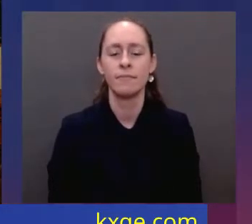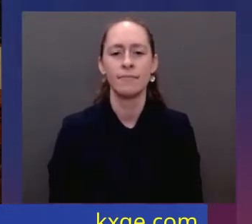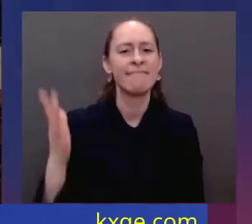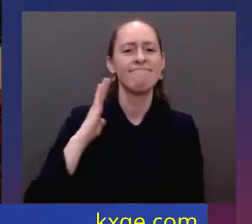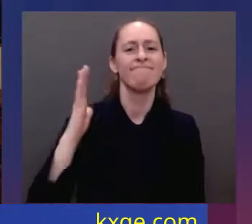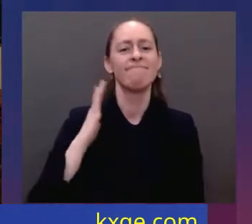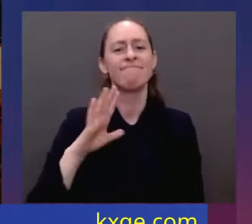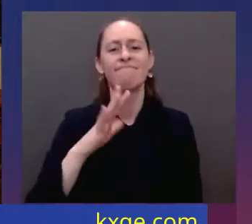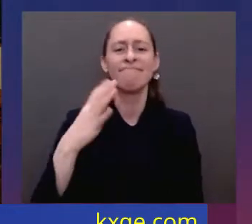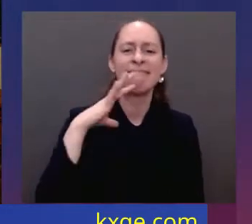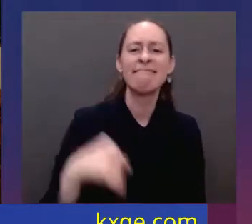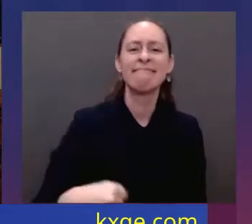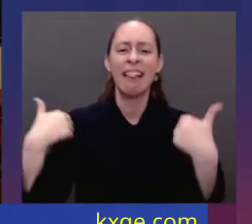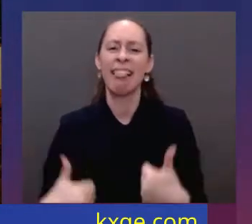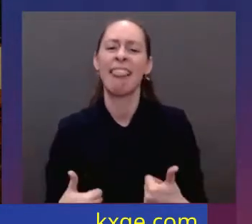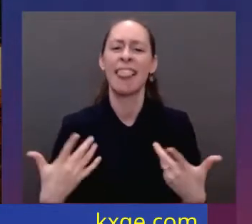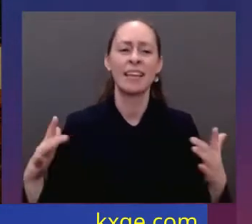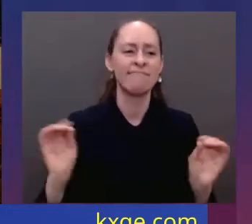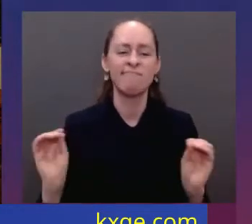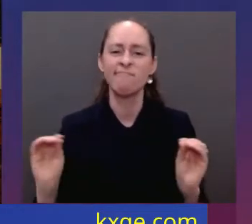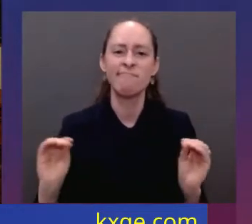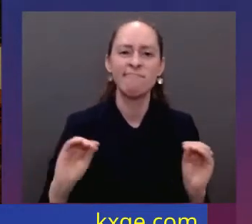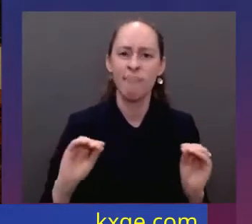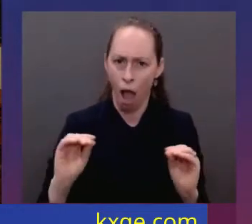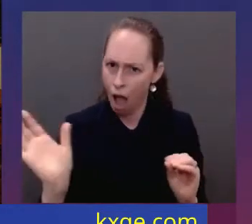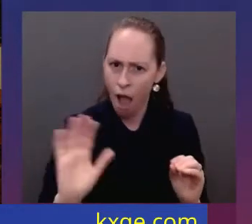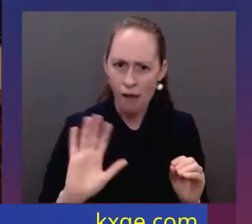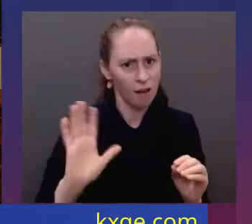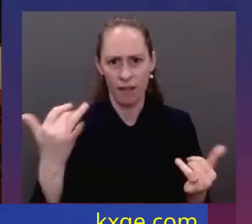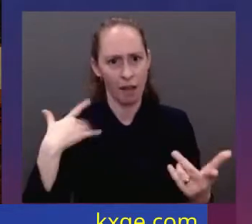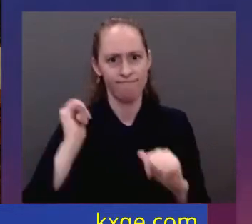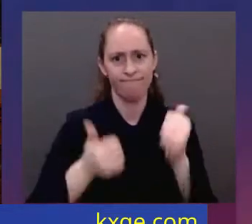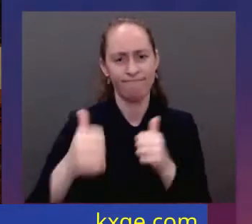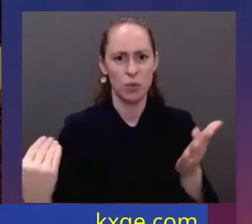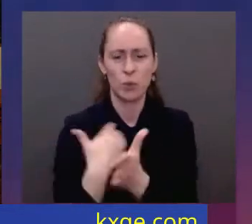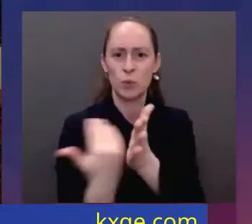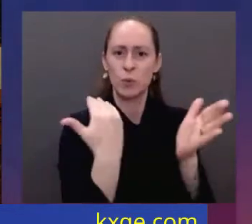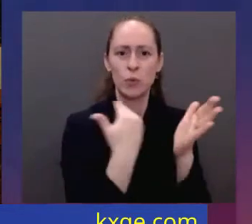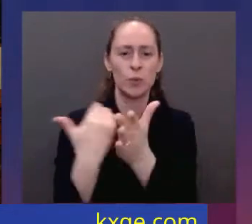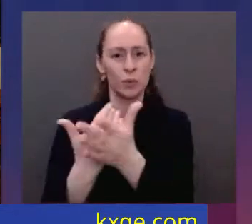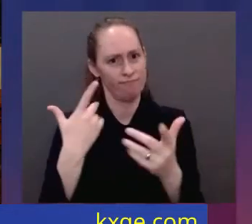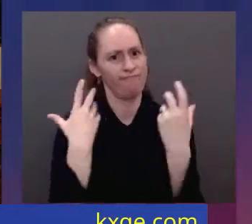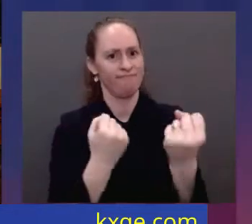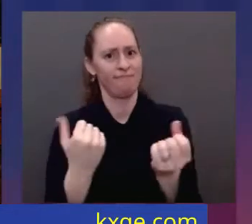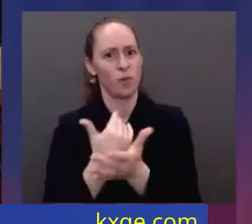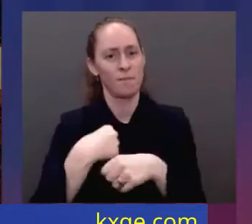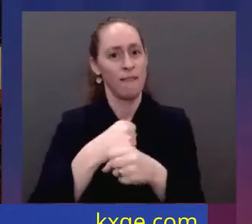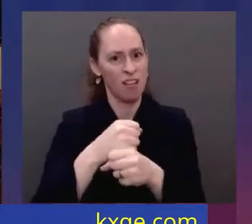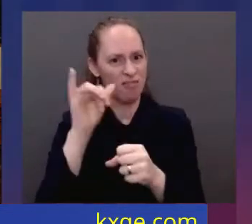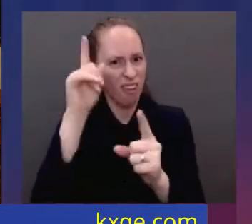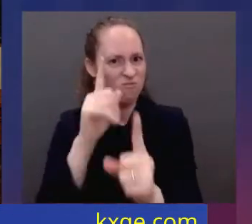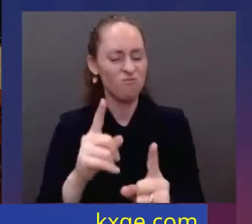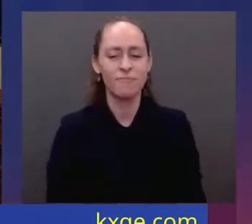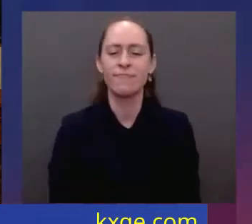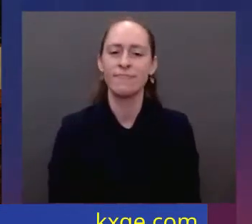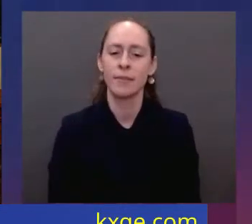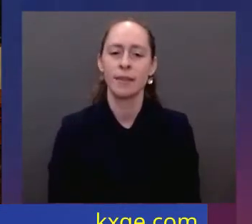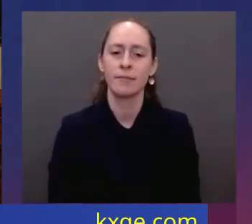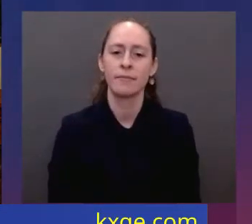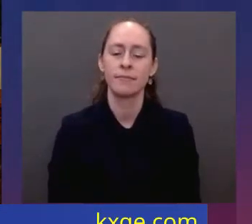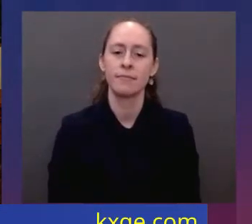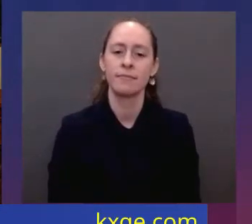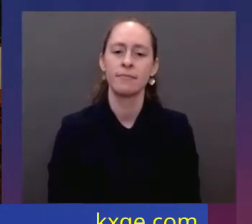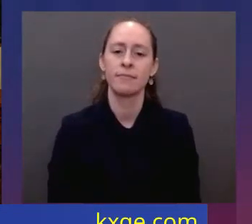of a significant resurgence of manufacturing. And with all the bright spots in our economy, record job growth, higher wages,